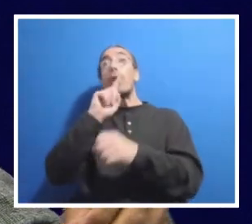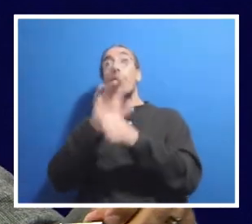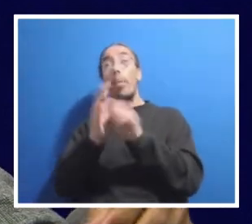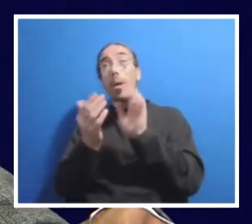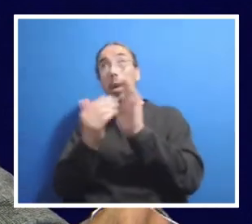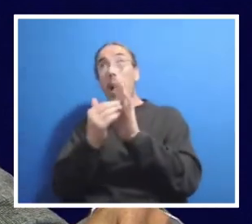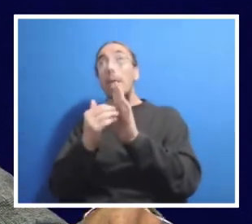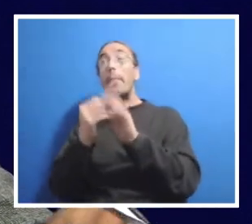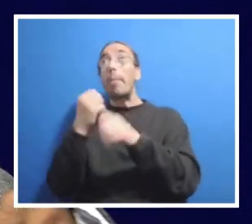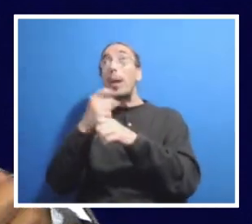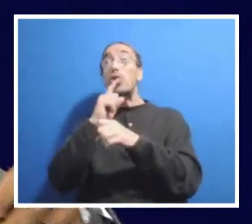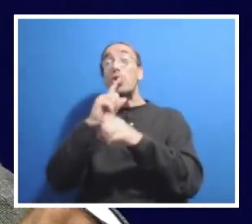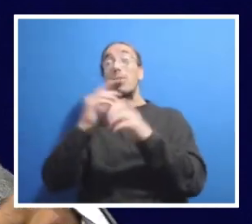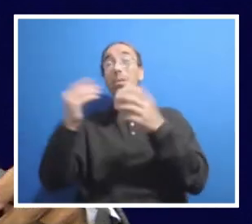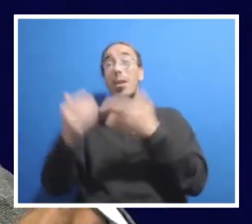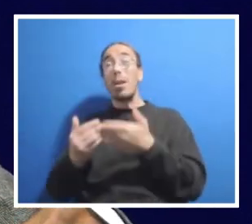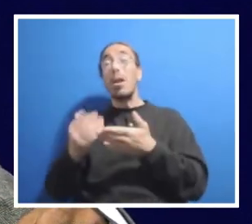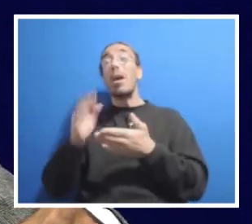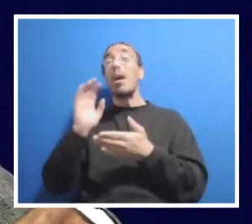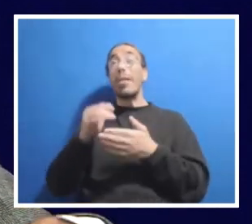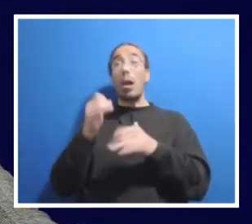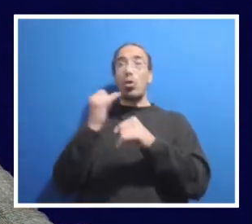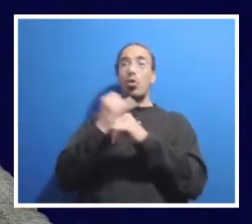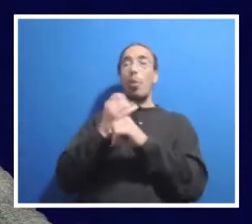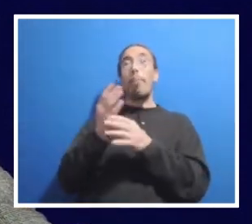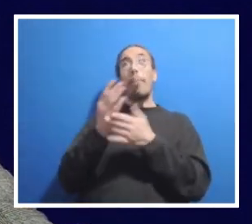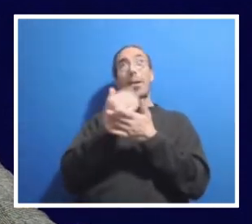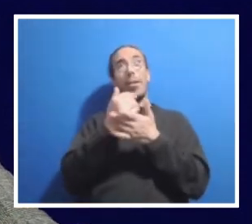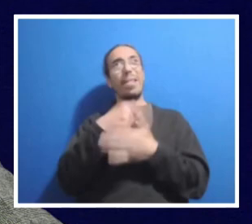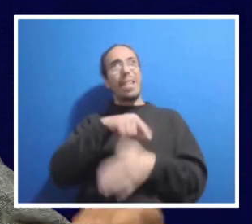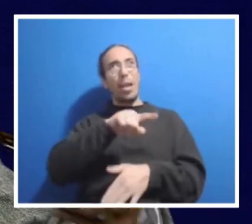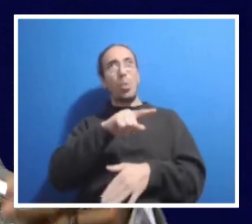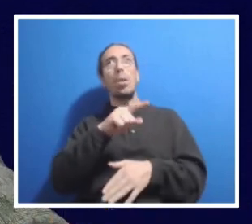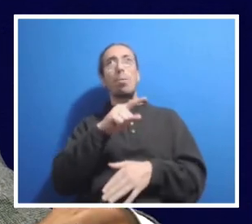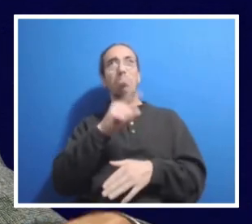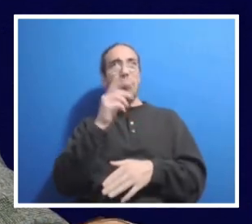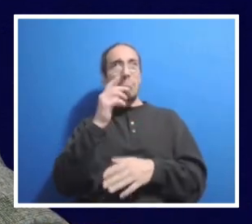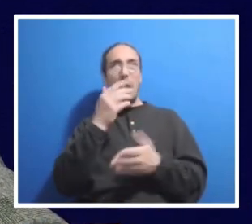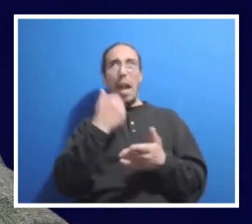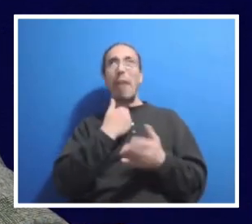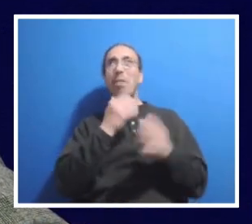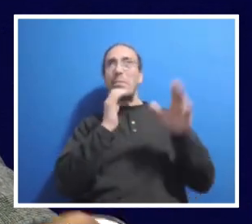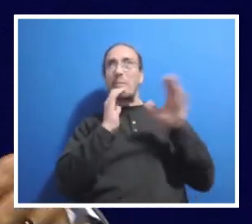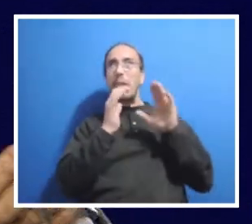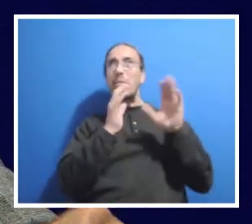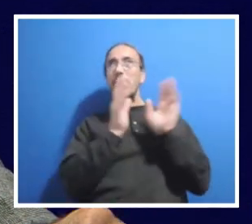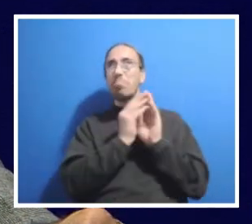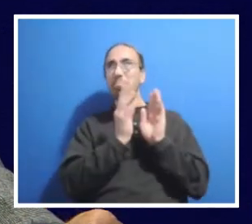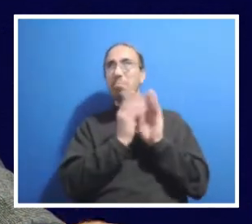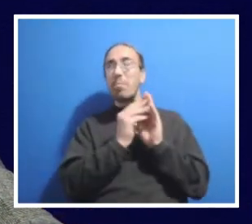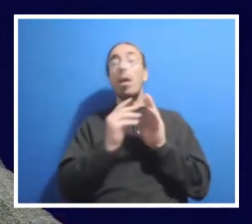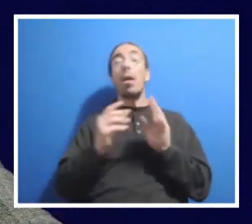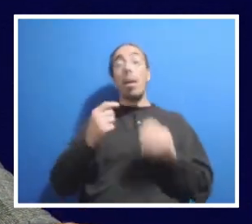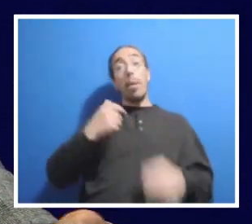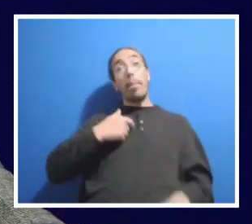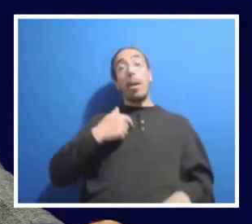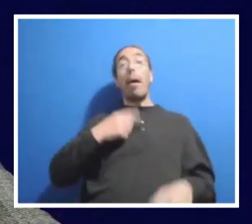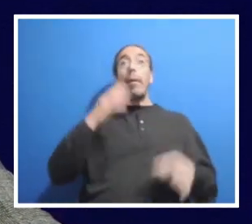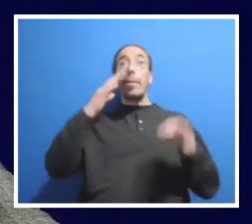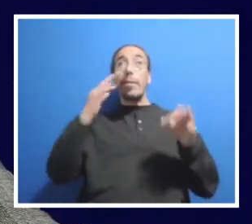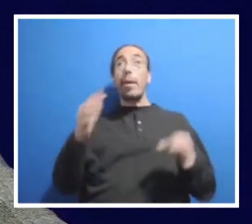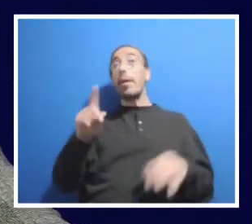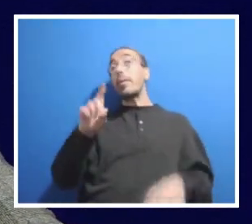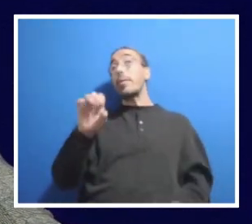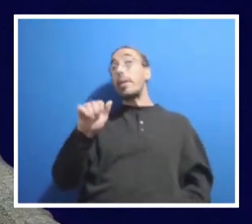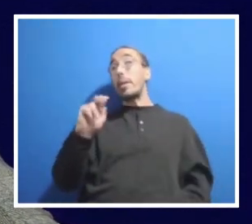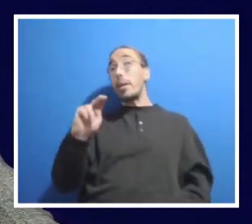because I knew the institute budgets were also going through conversations. And then those decisions were made by me and the deans were approved to do